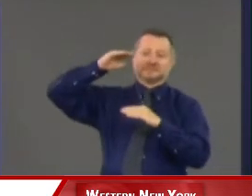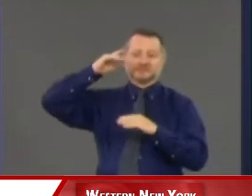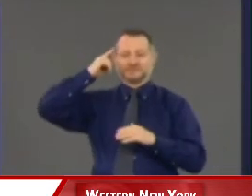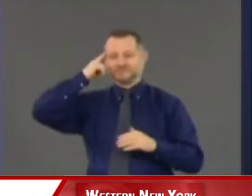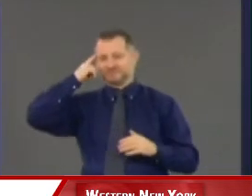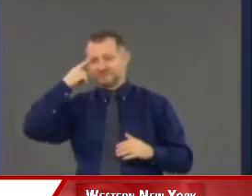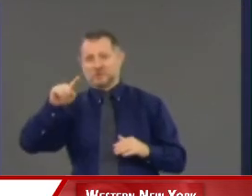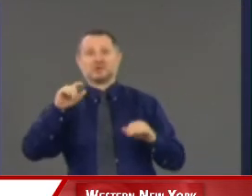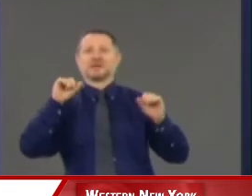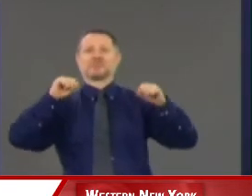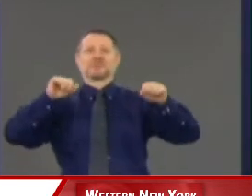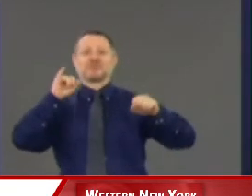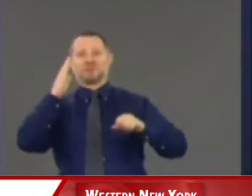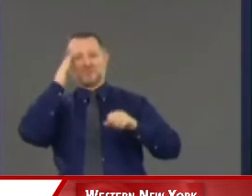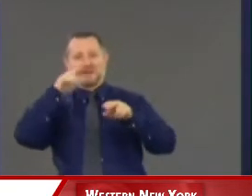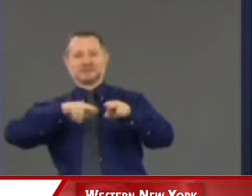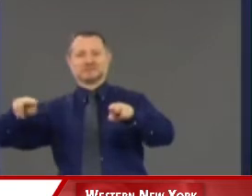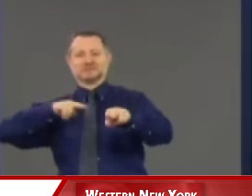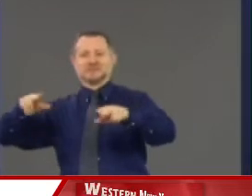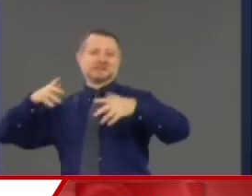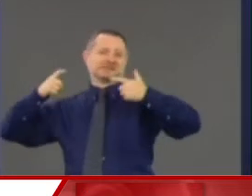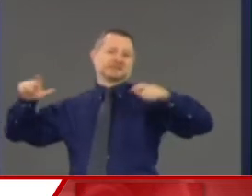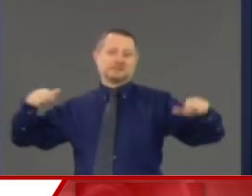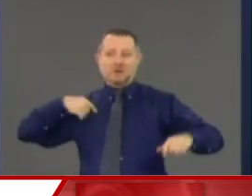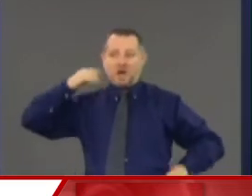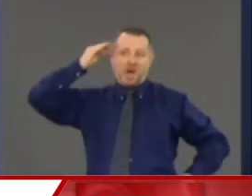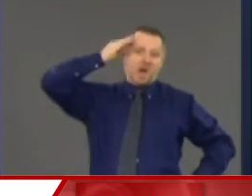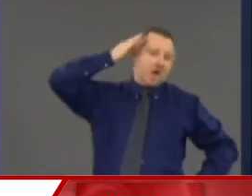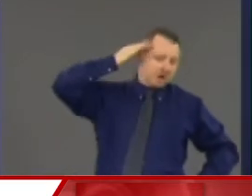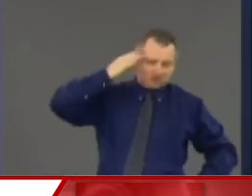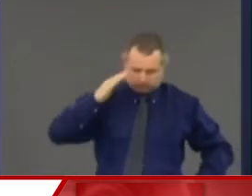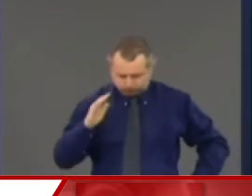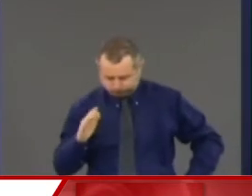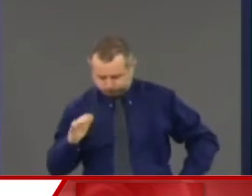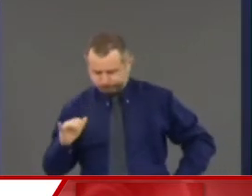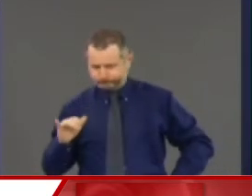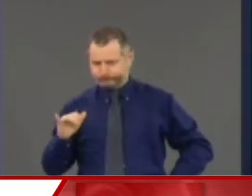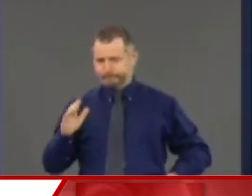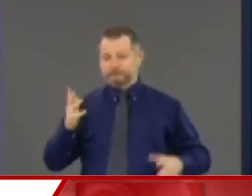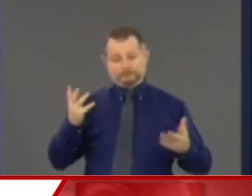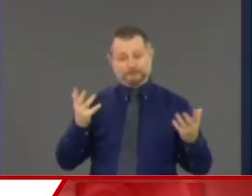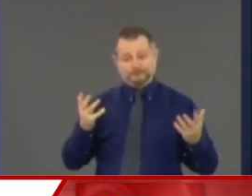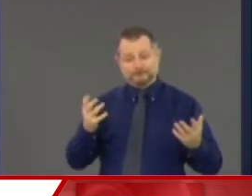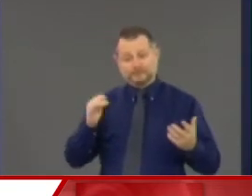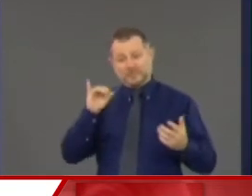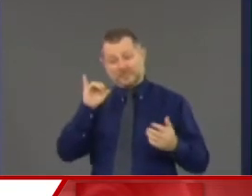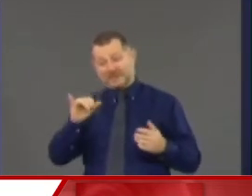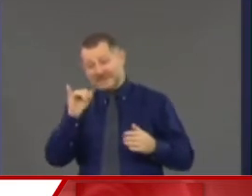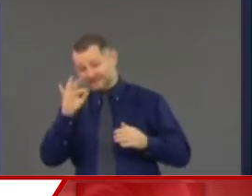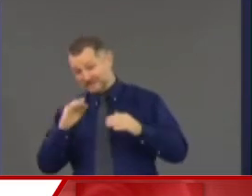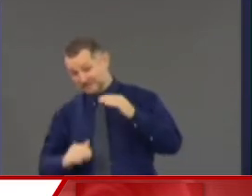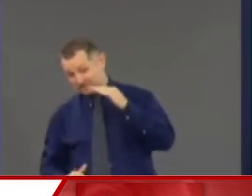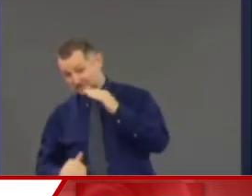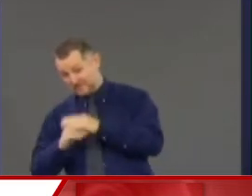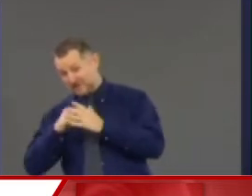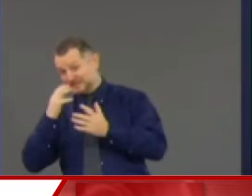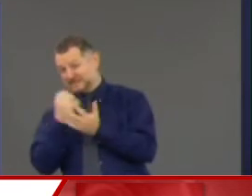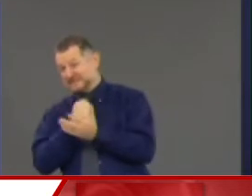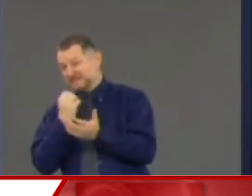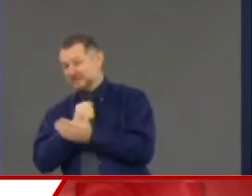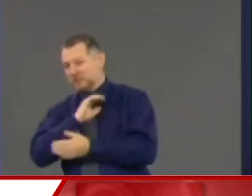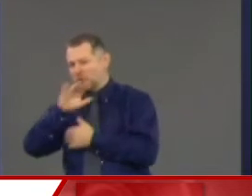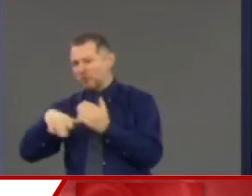hospital capacity? Your hospital capacity is theoretically, if you maximize all 100